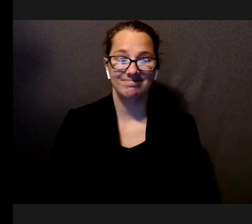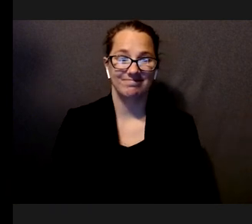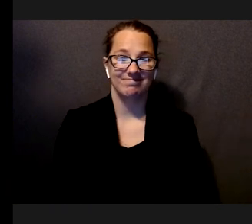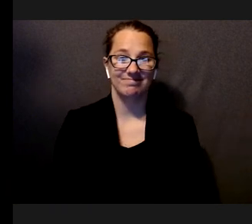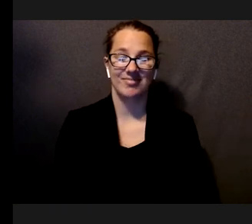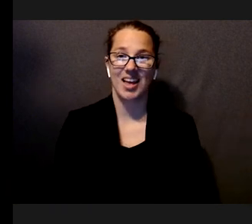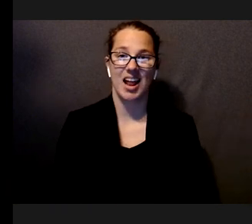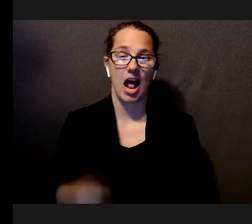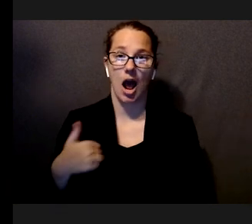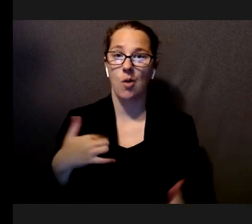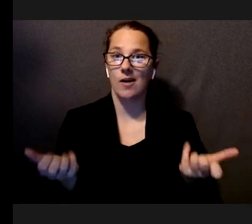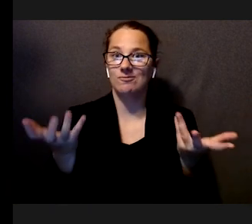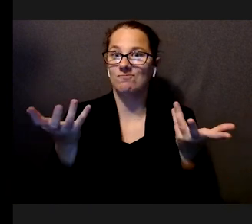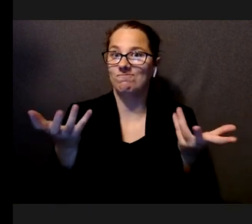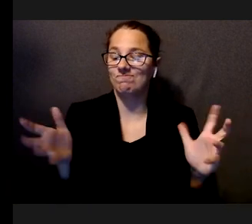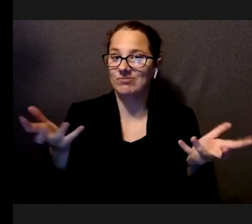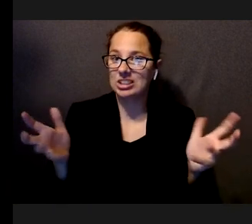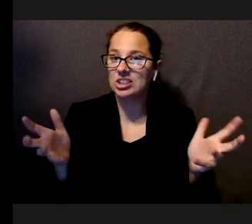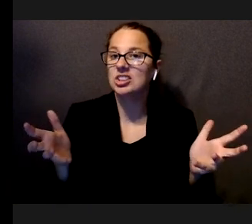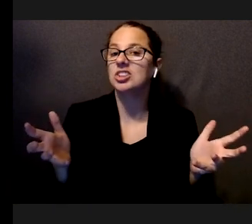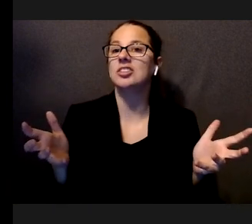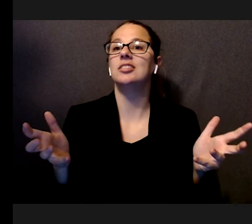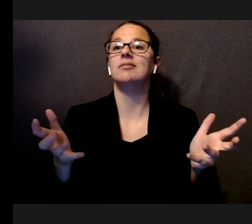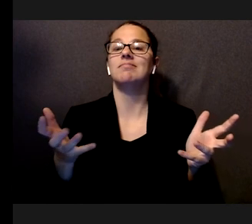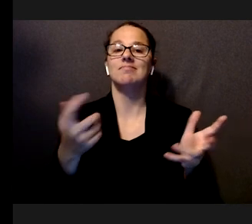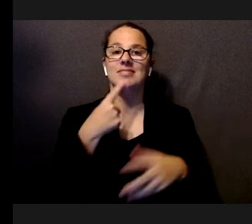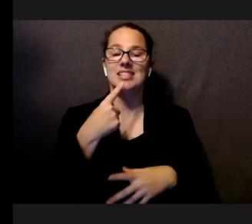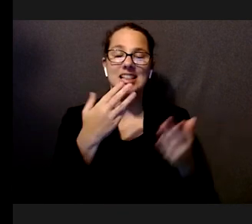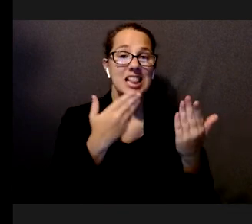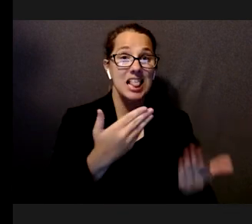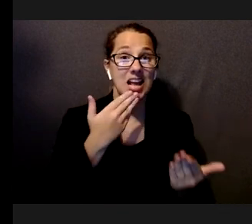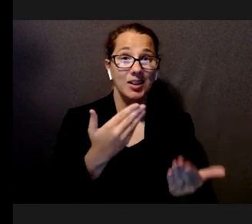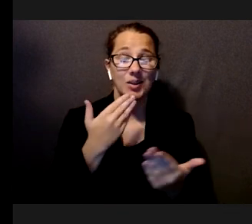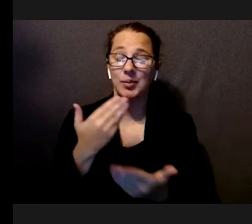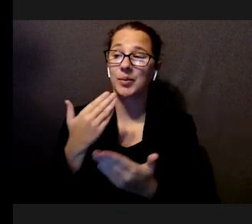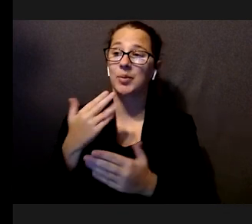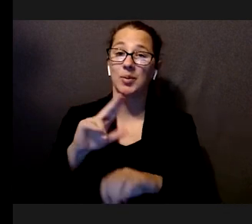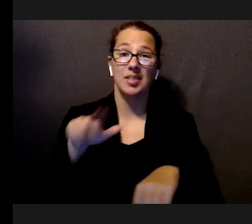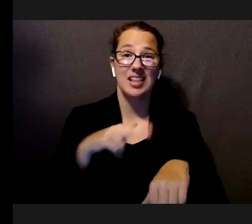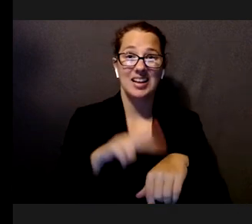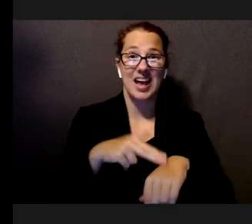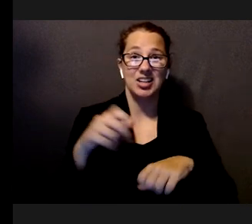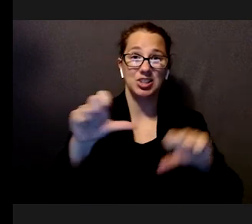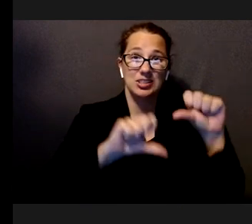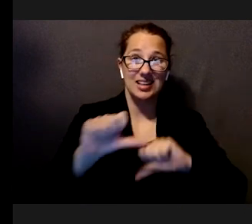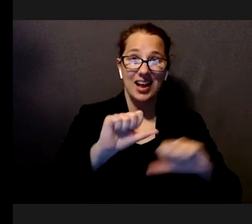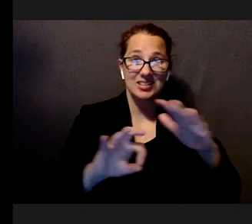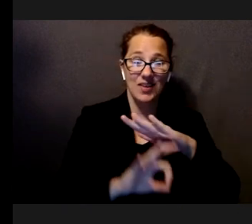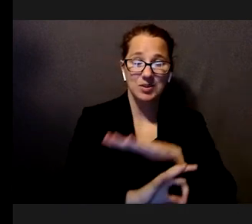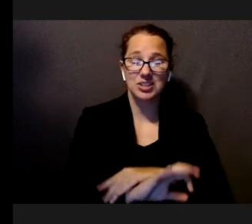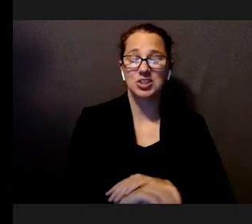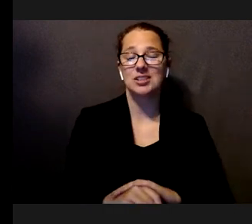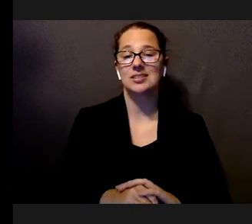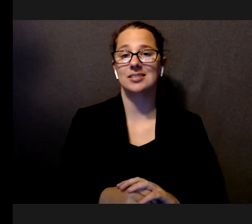And I will just finish up by thanking the National Science Foundation